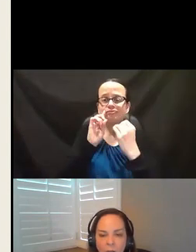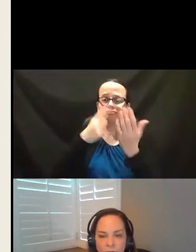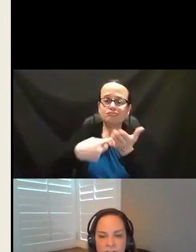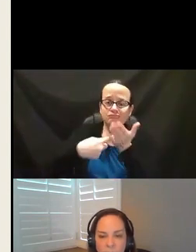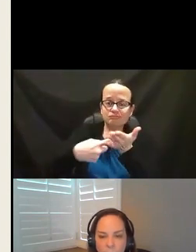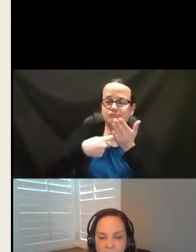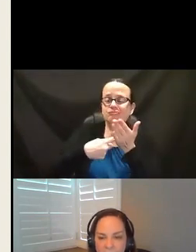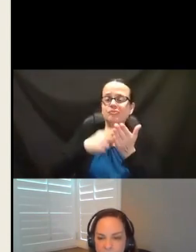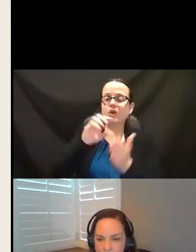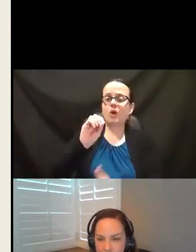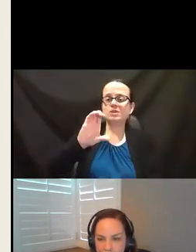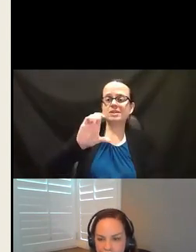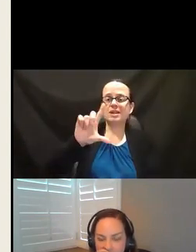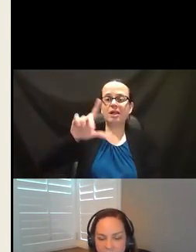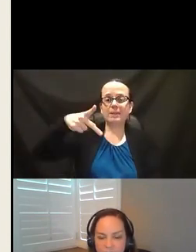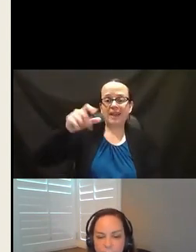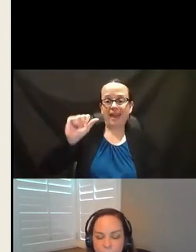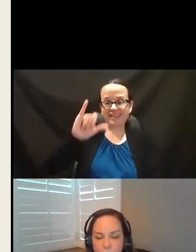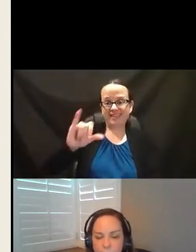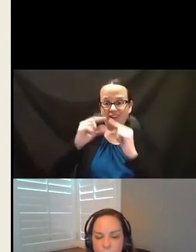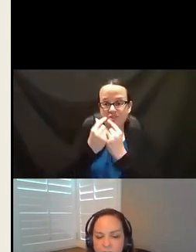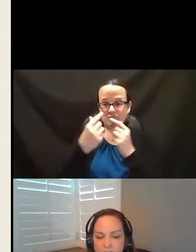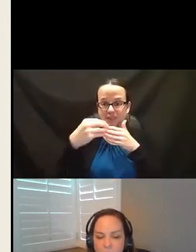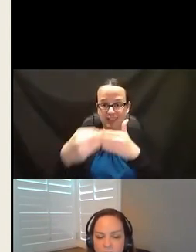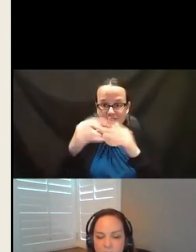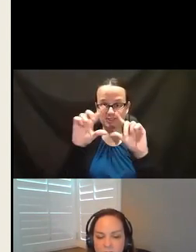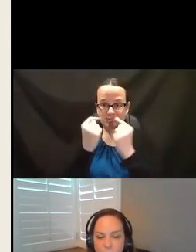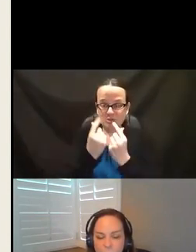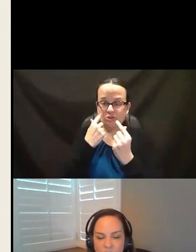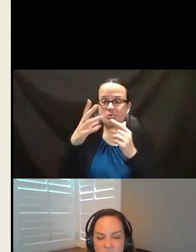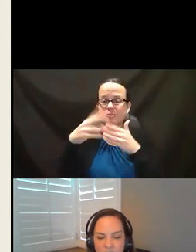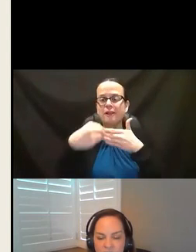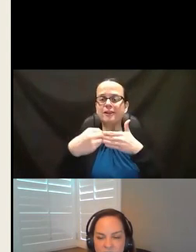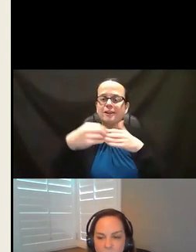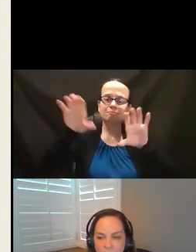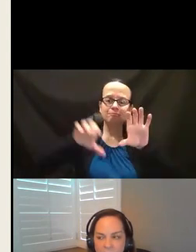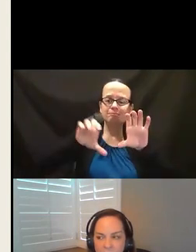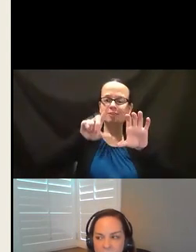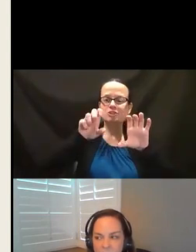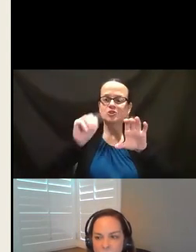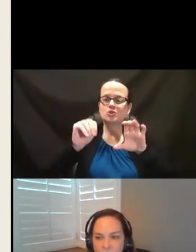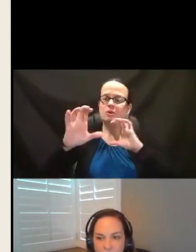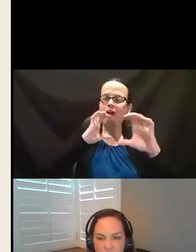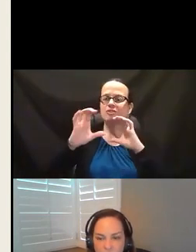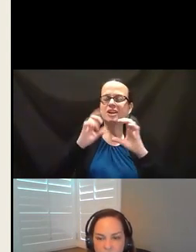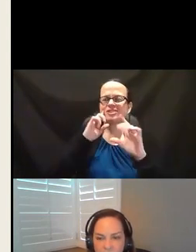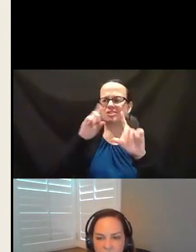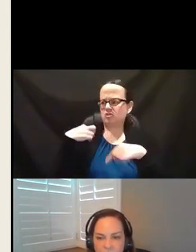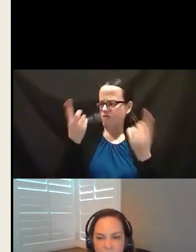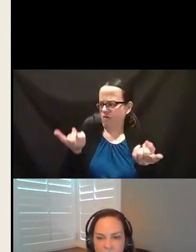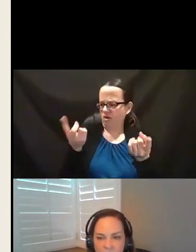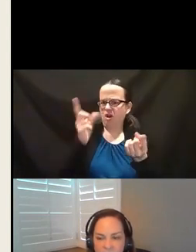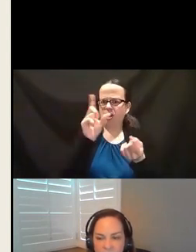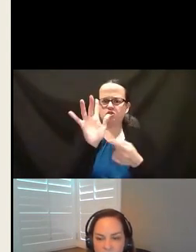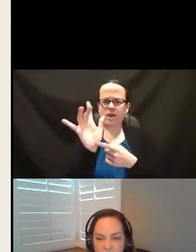OCLPA leadership group who are doing those Zoom conversations. I think we've had, so far this year, we've had